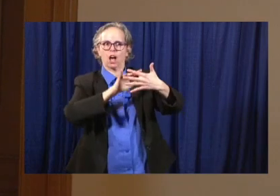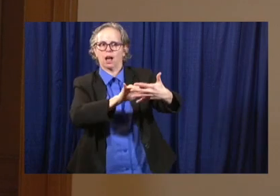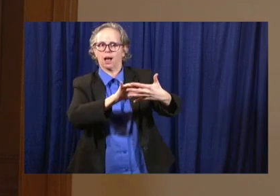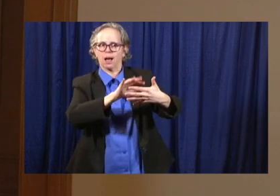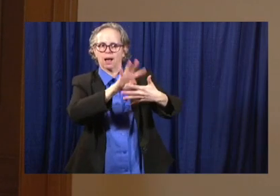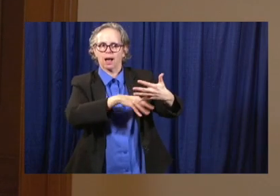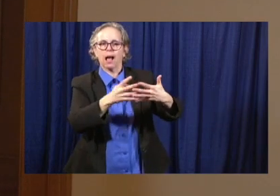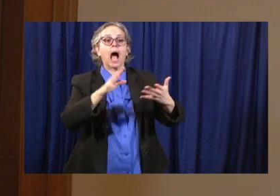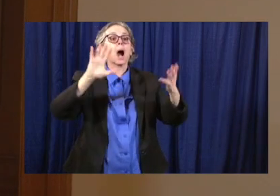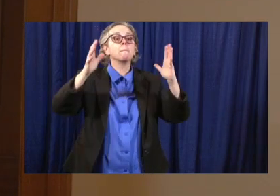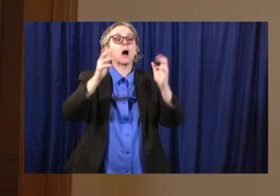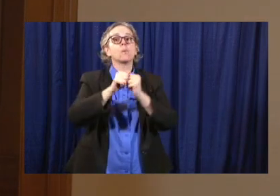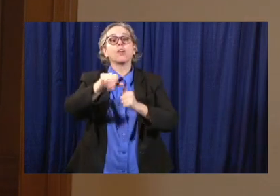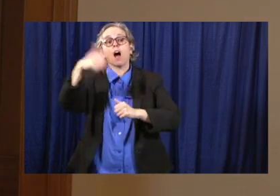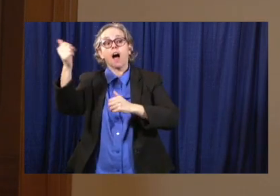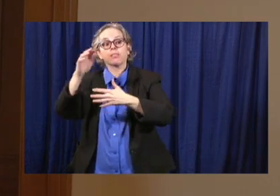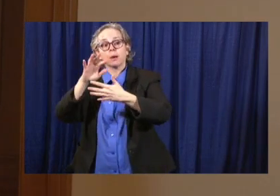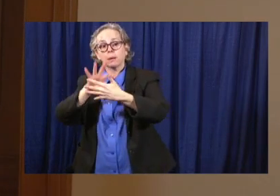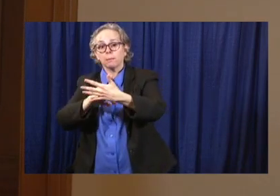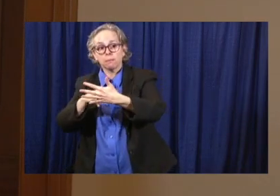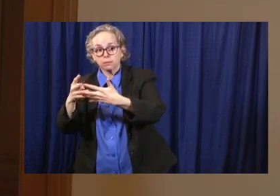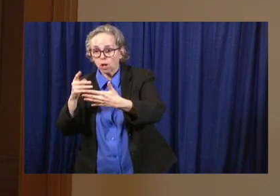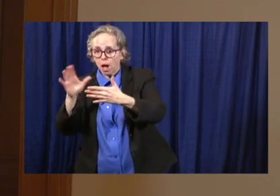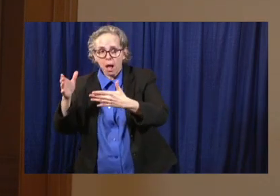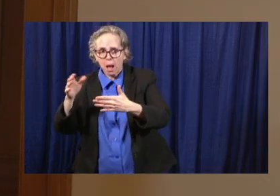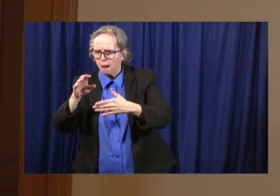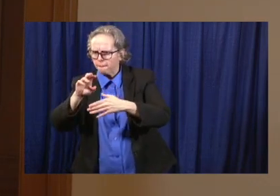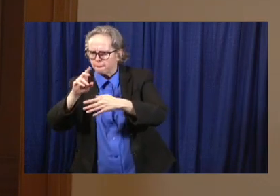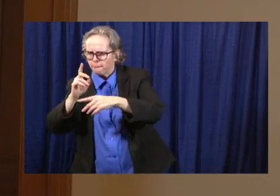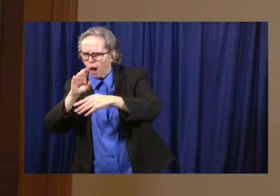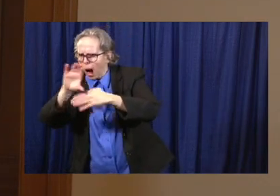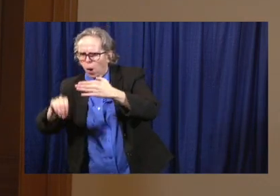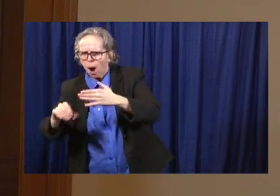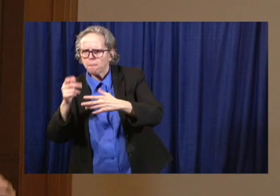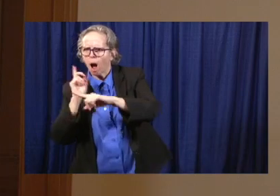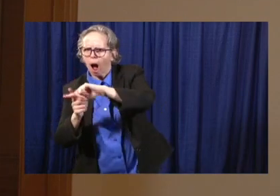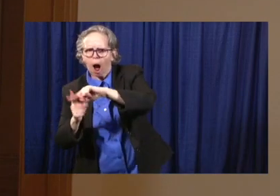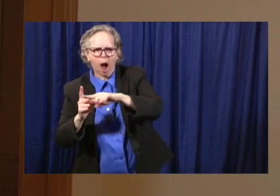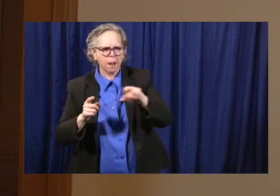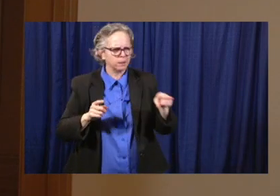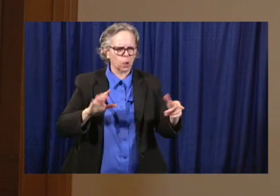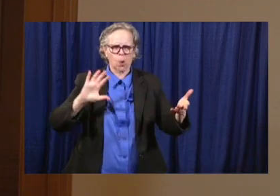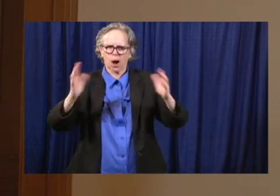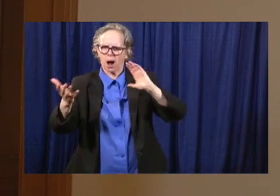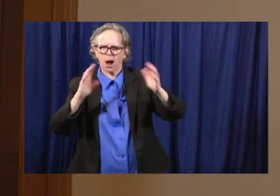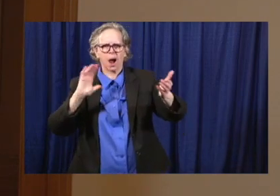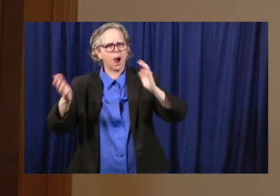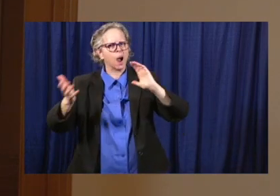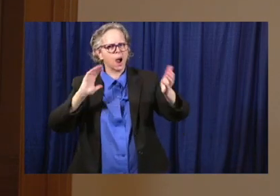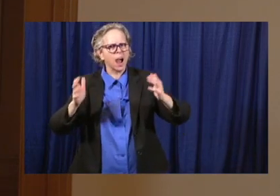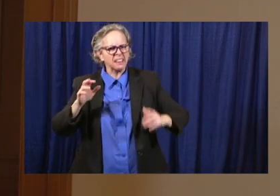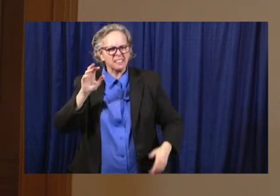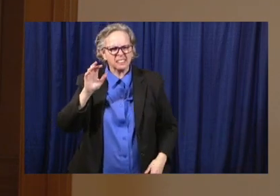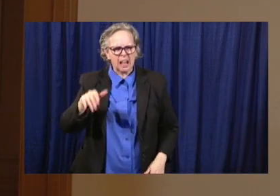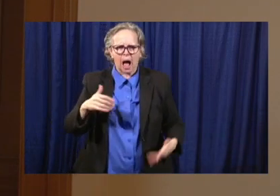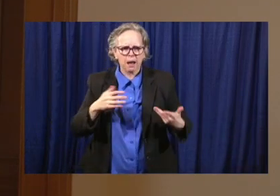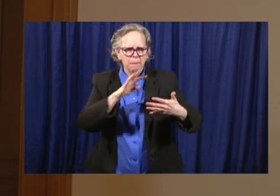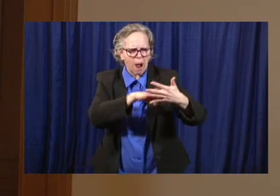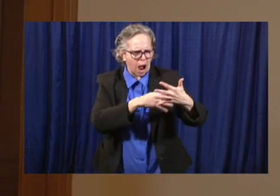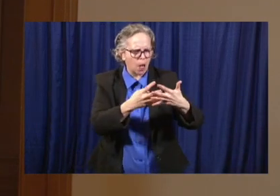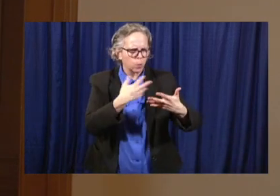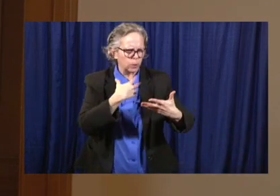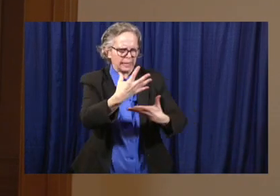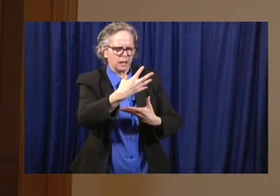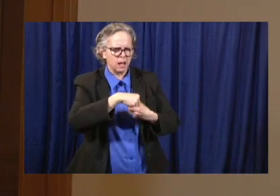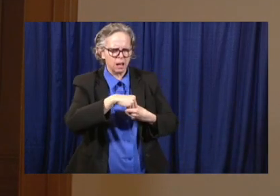better outcomes but it's so important all these modeling do all of it collectively points us in a general direction